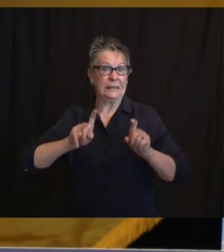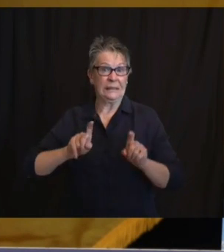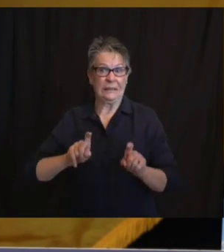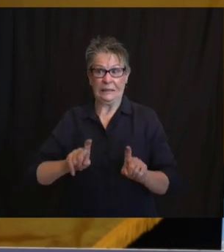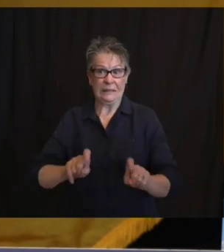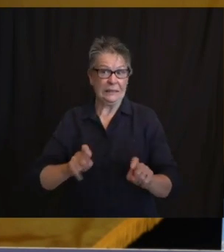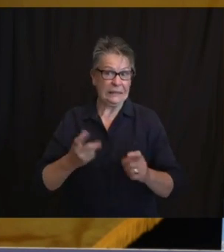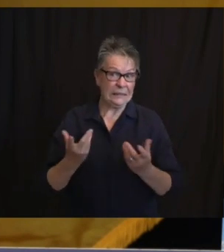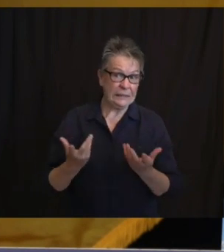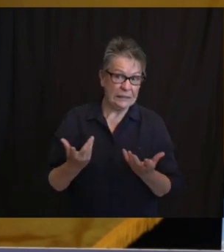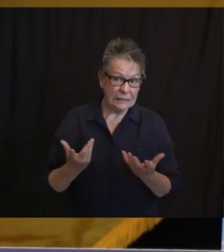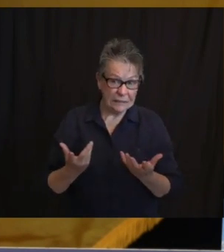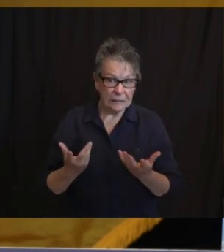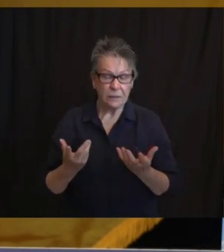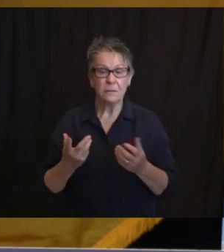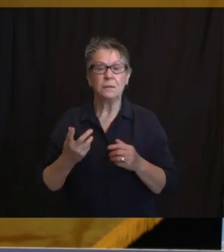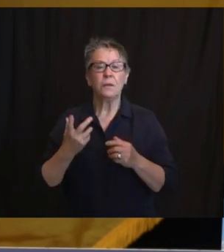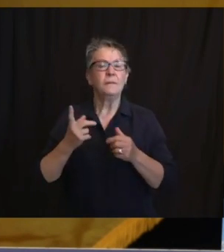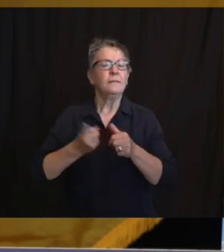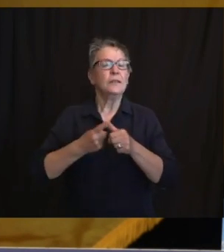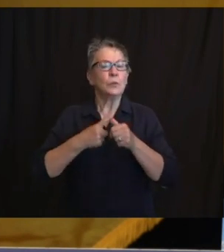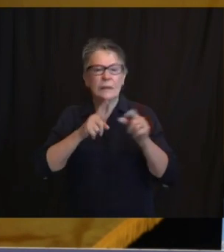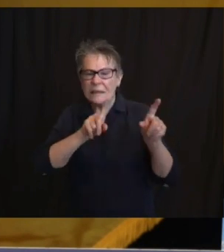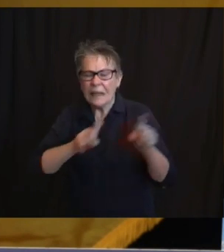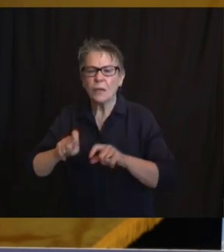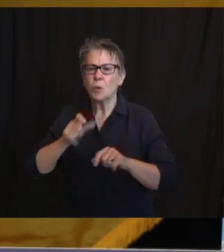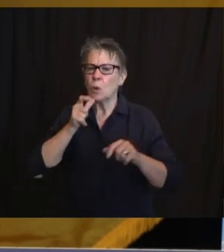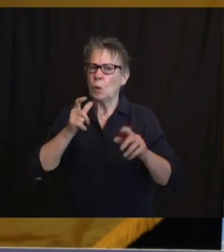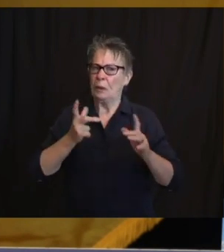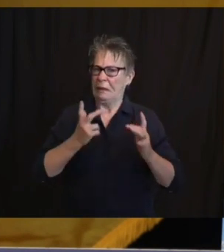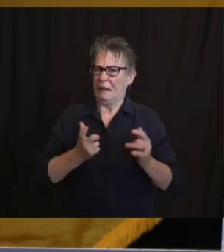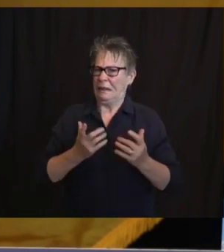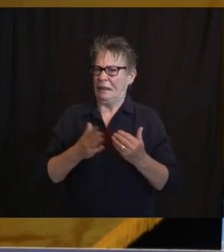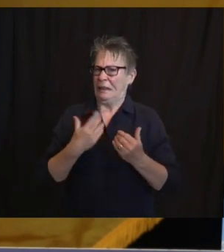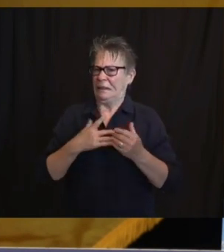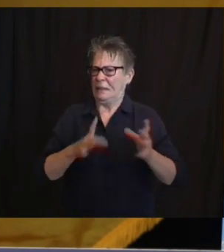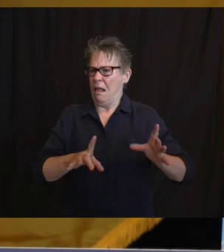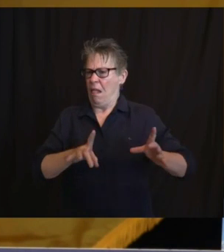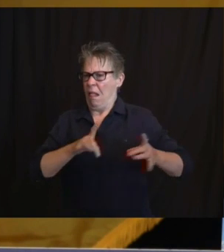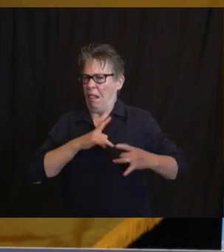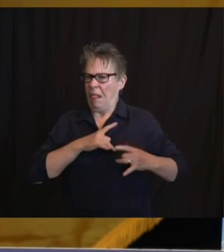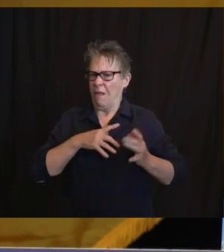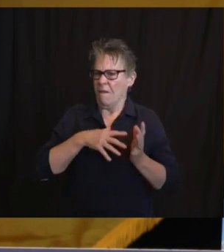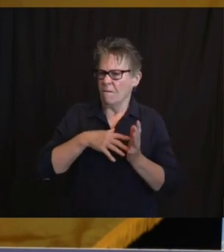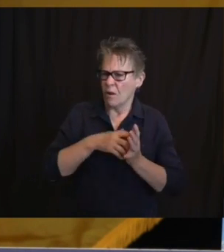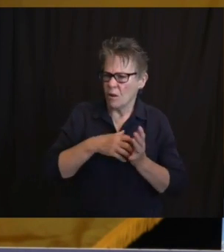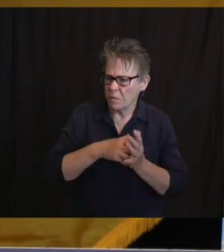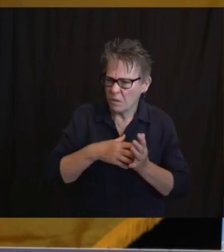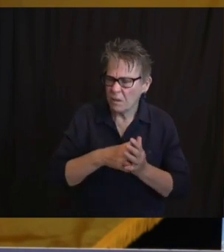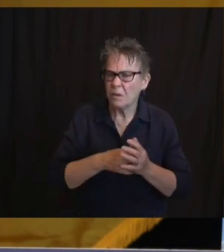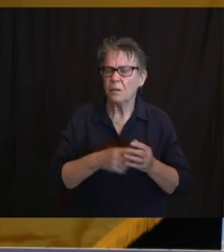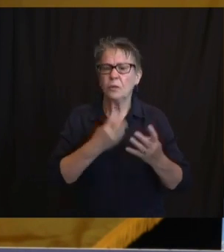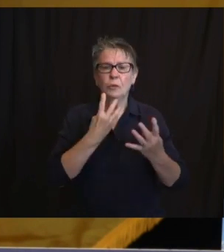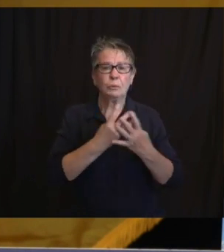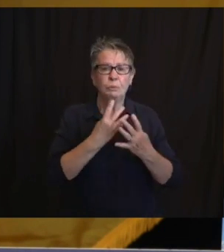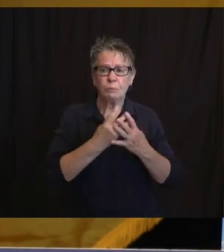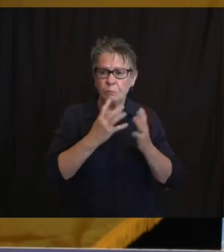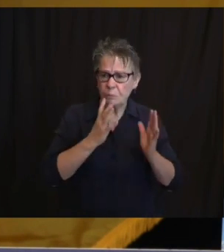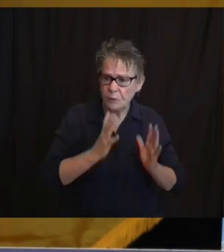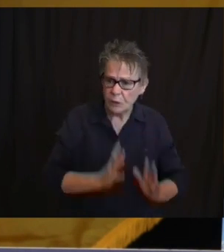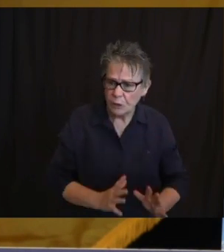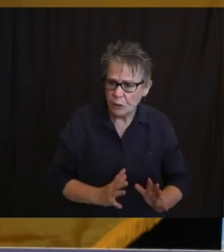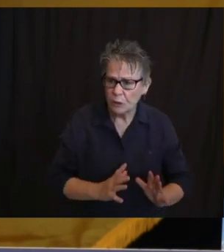vulnerable population, communities of color, the incarcerated, the uninsured, seasonal workers, those